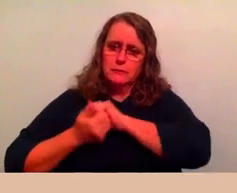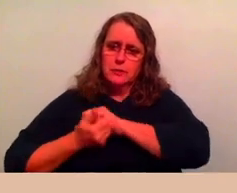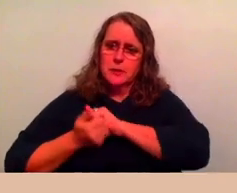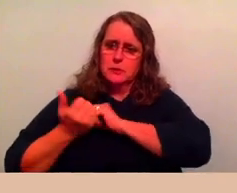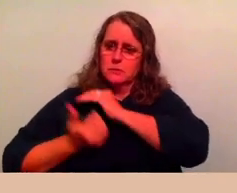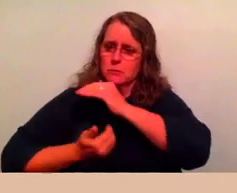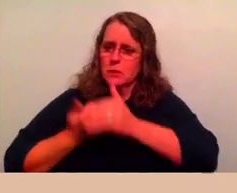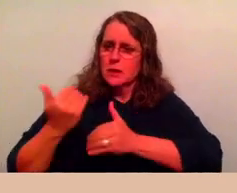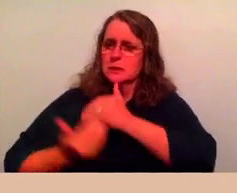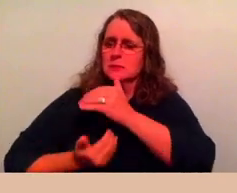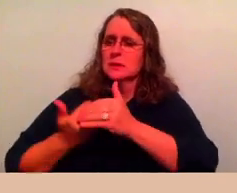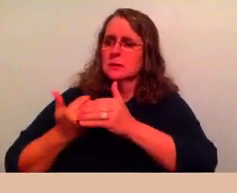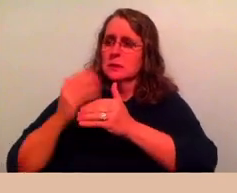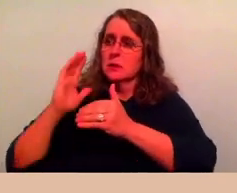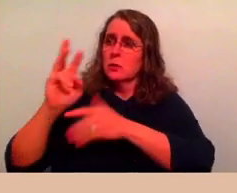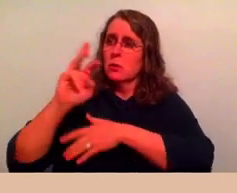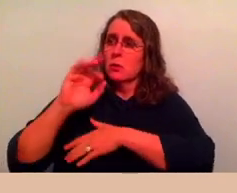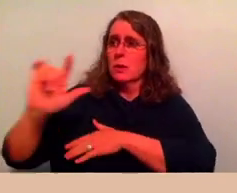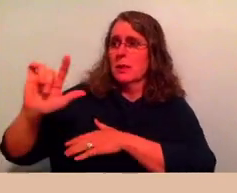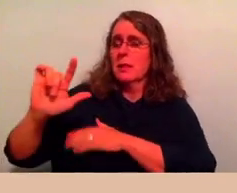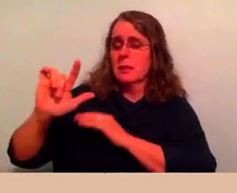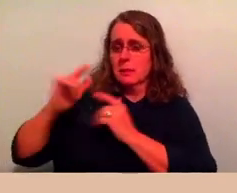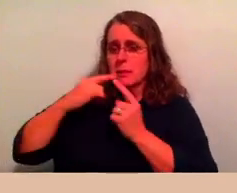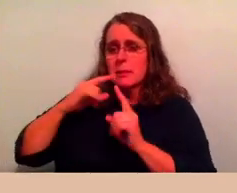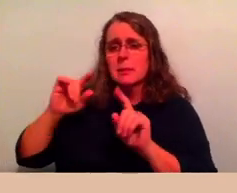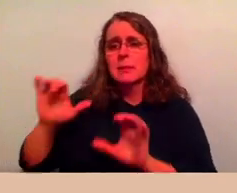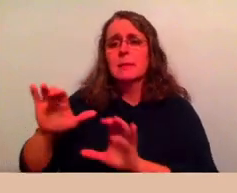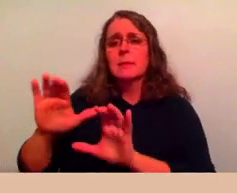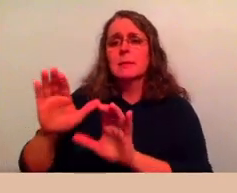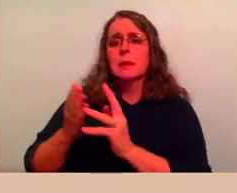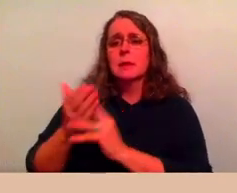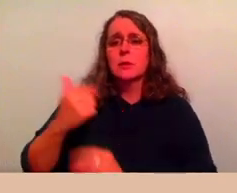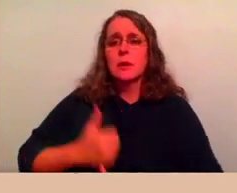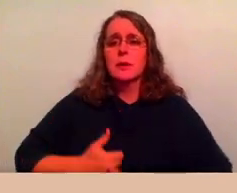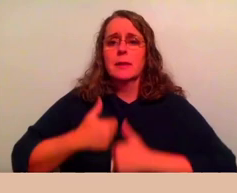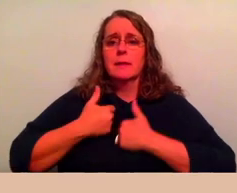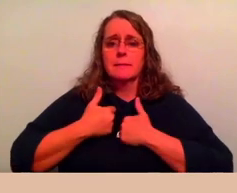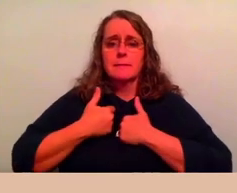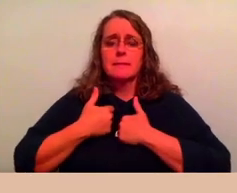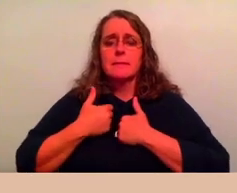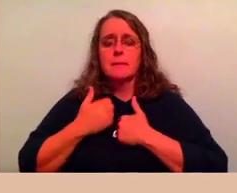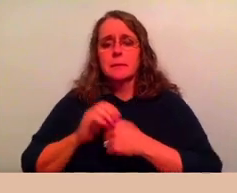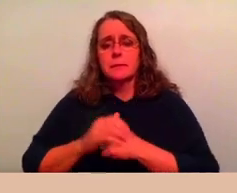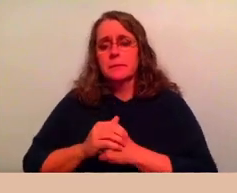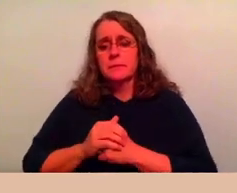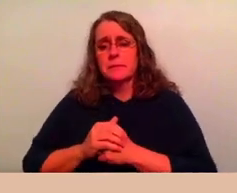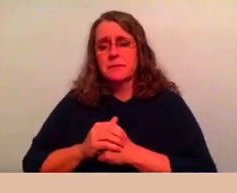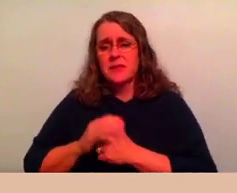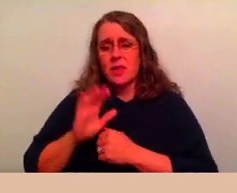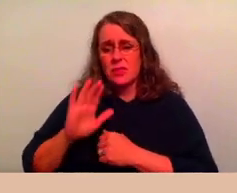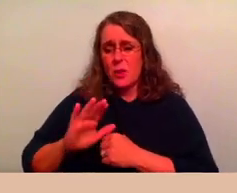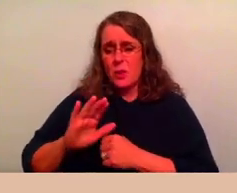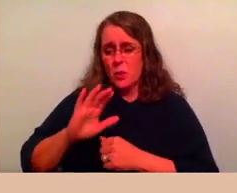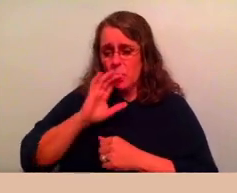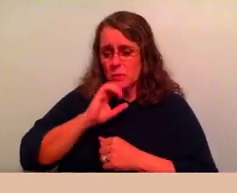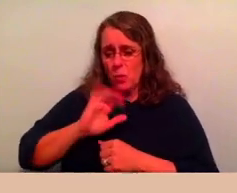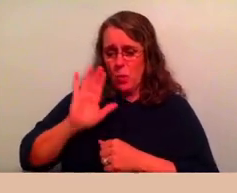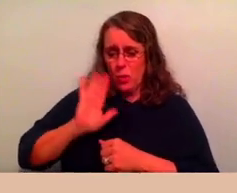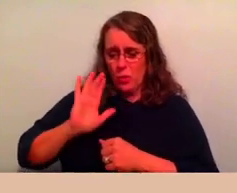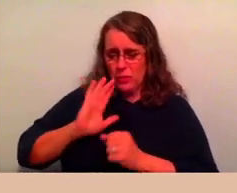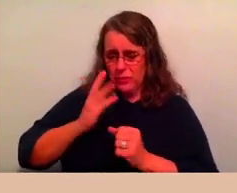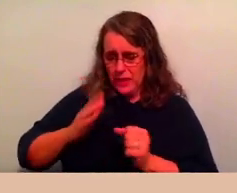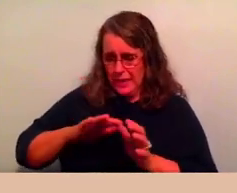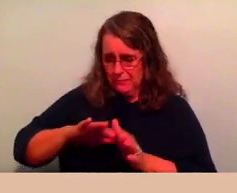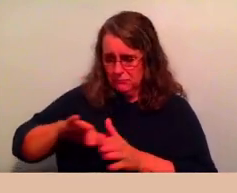just that your will would be done through our lives and that we would be able to put those things behind us and press on towards the